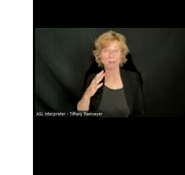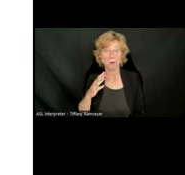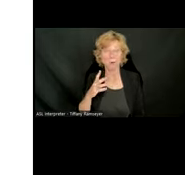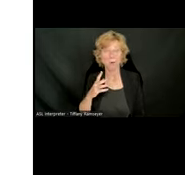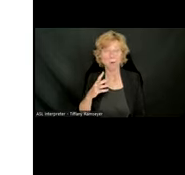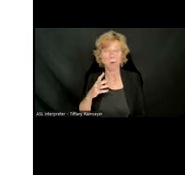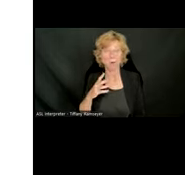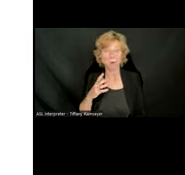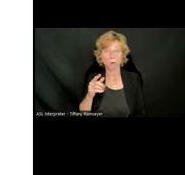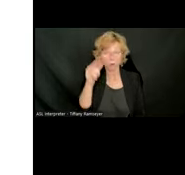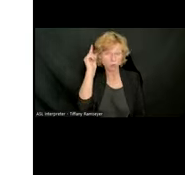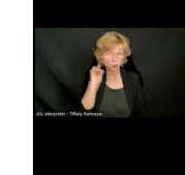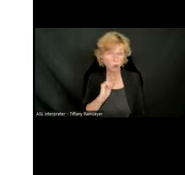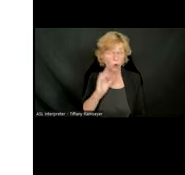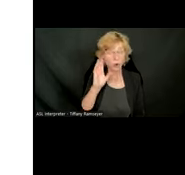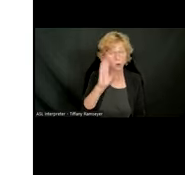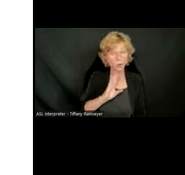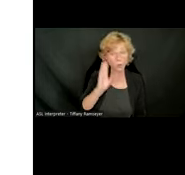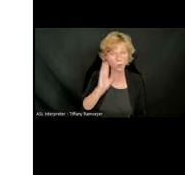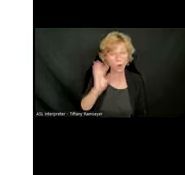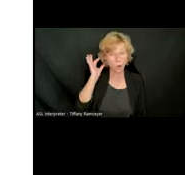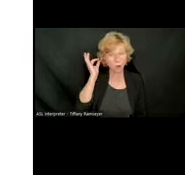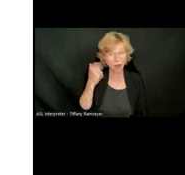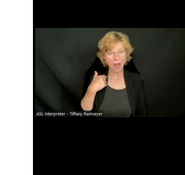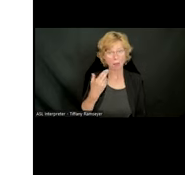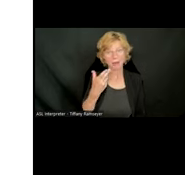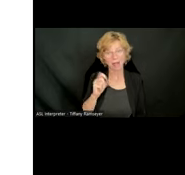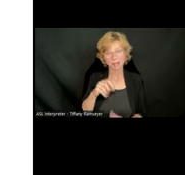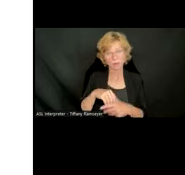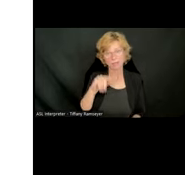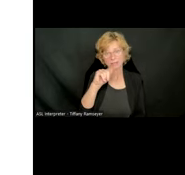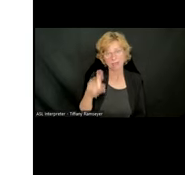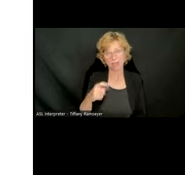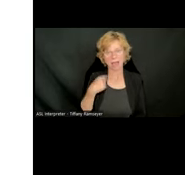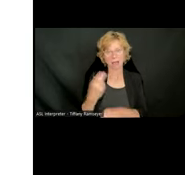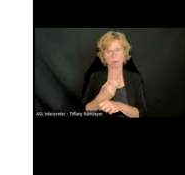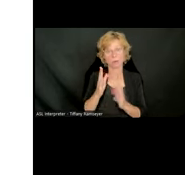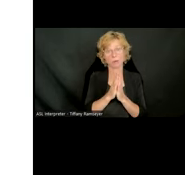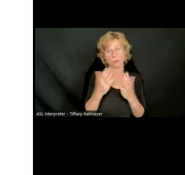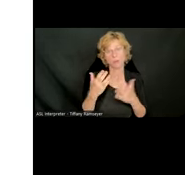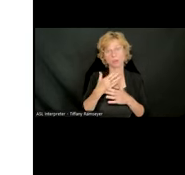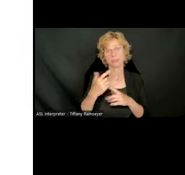school in Texas, and I have been using Bookshare since I was in second grade.